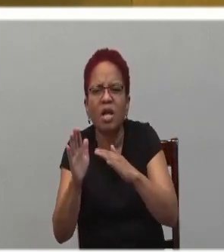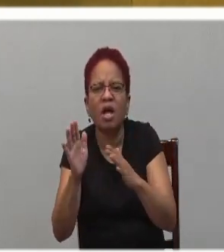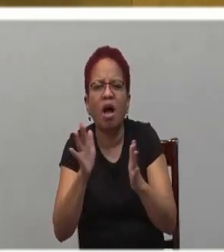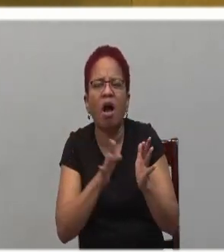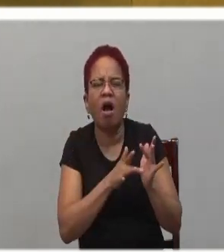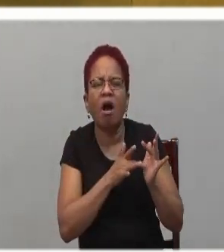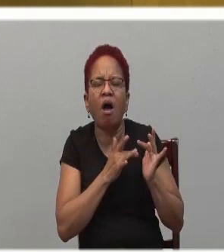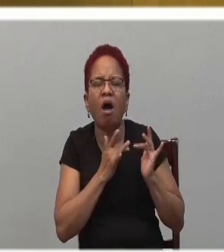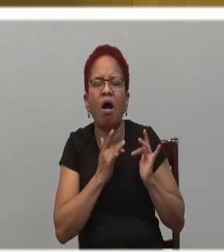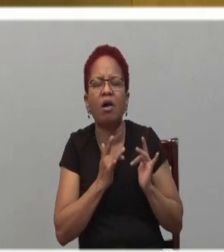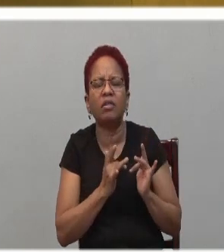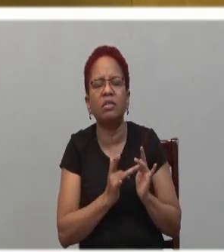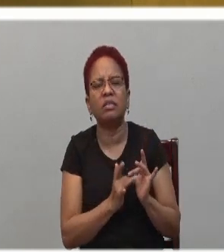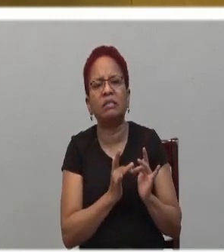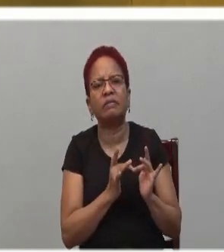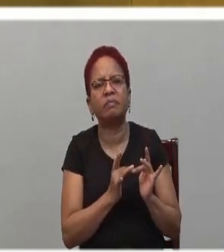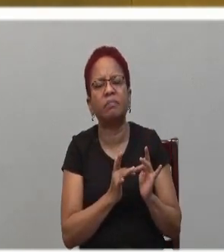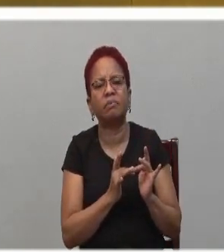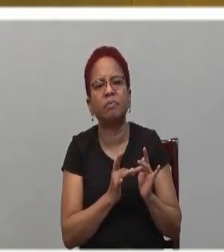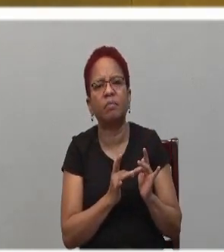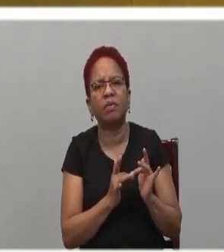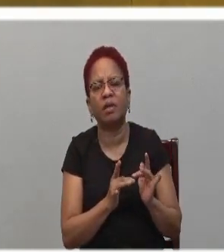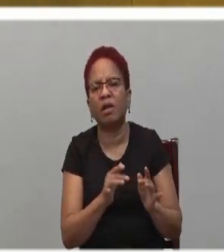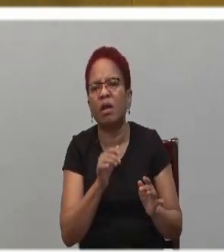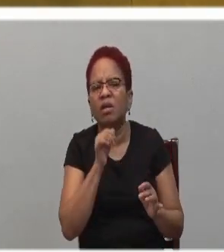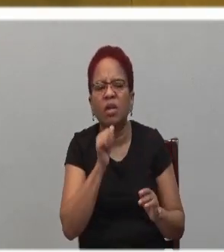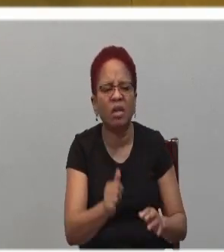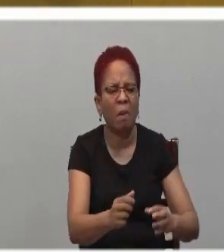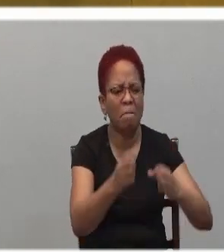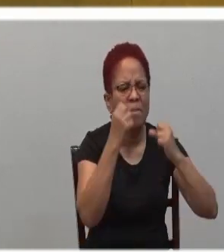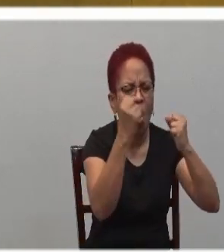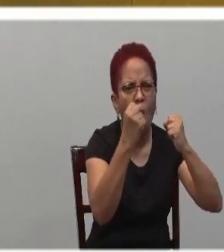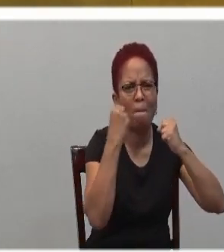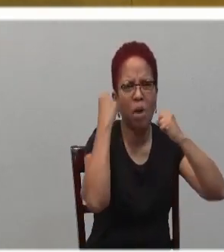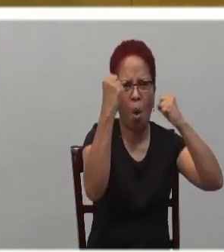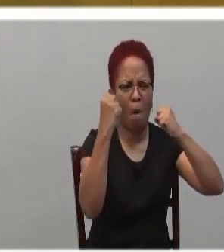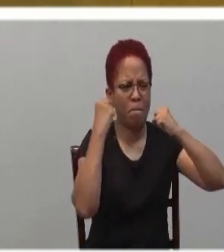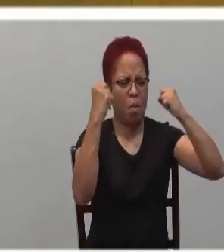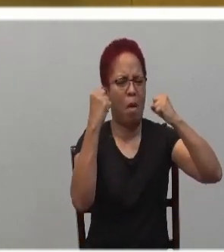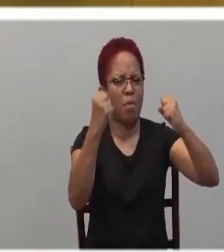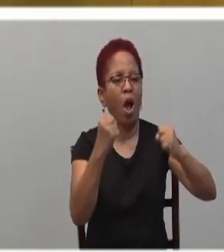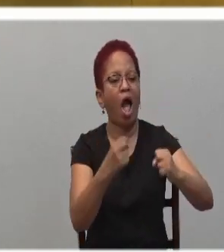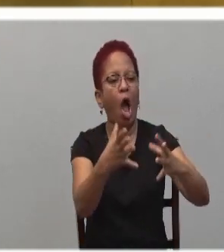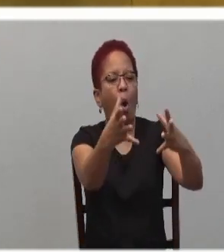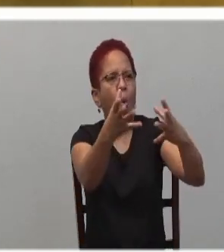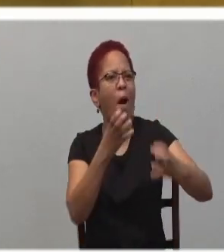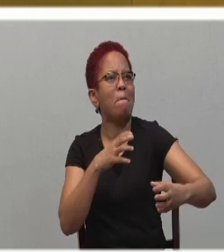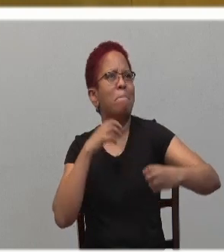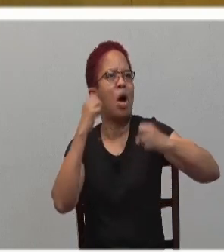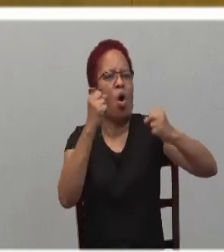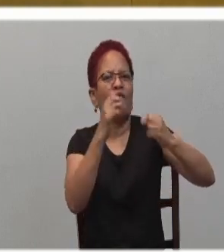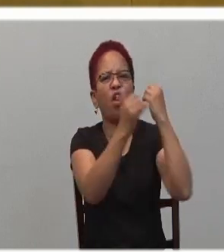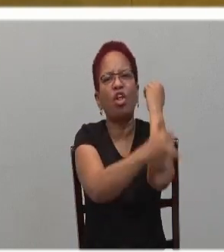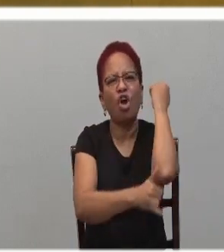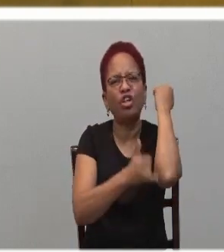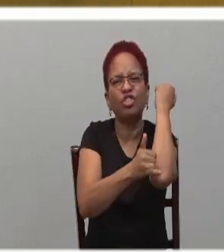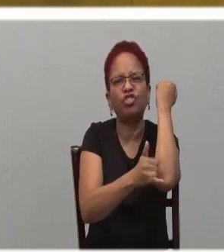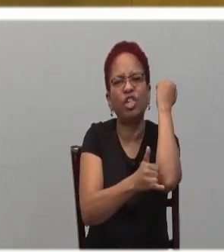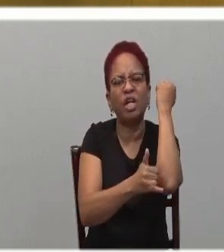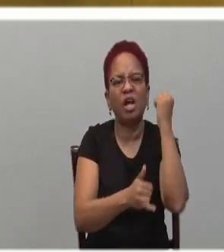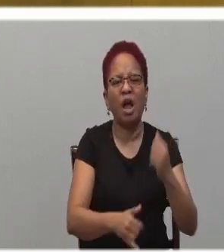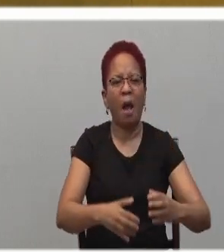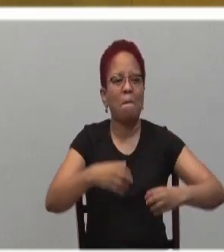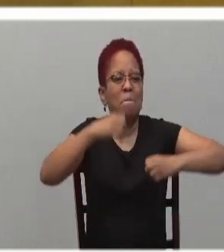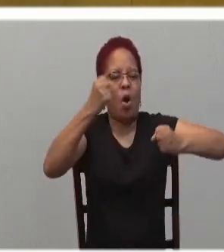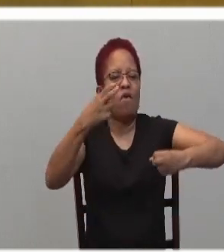heart, in heart, and not the powerful, not the powerful countries, not the powerful titles,